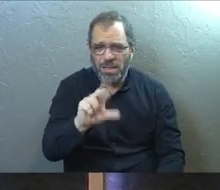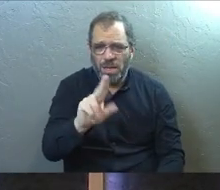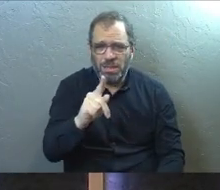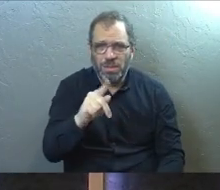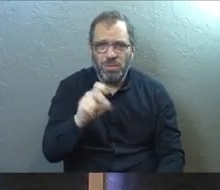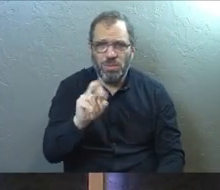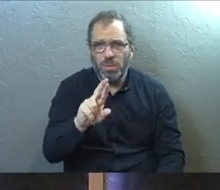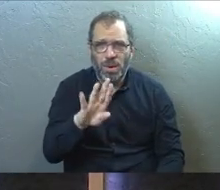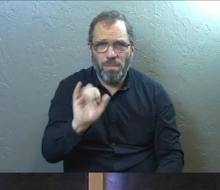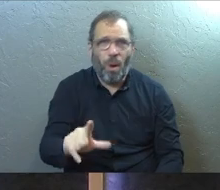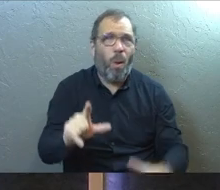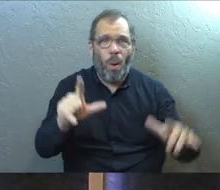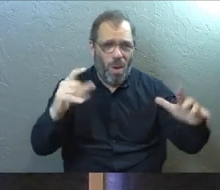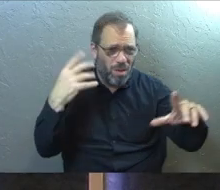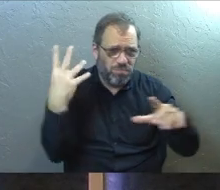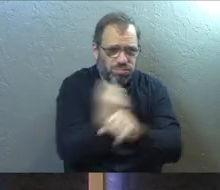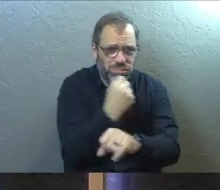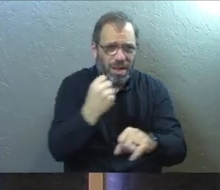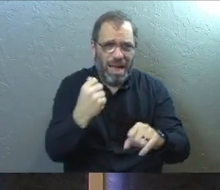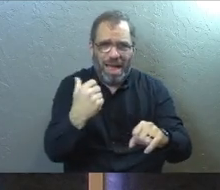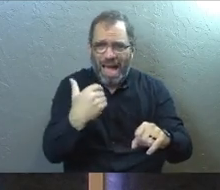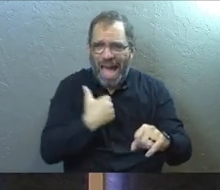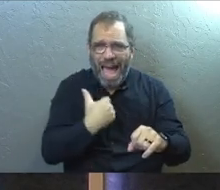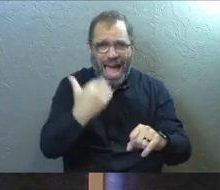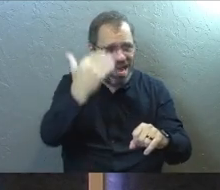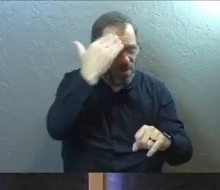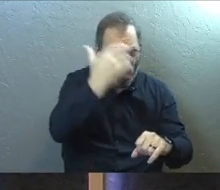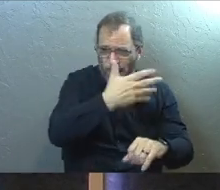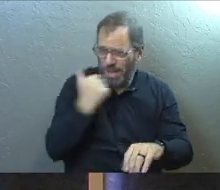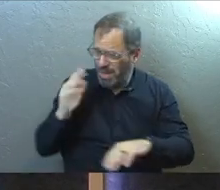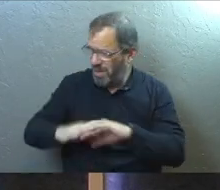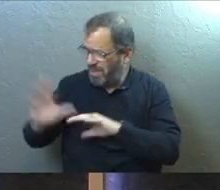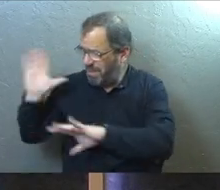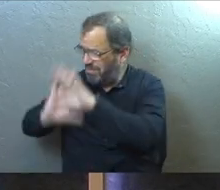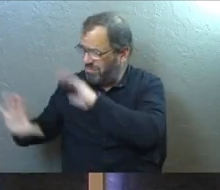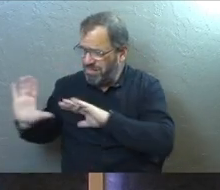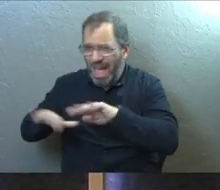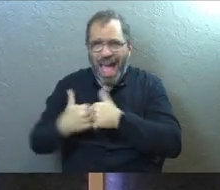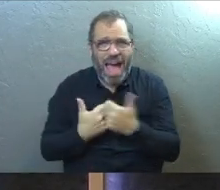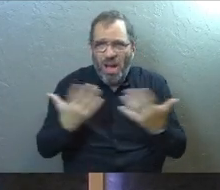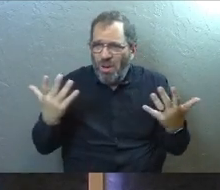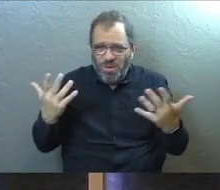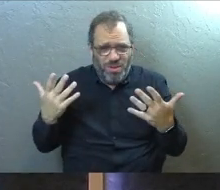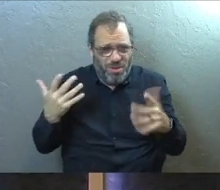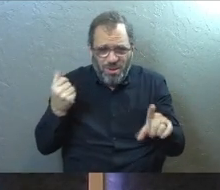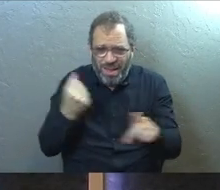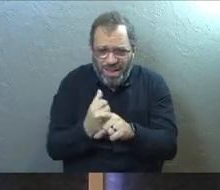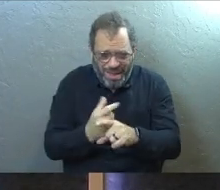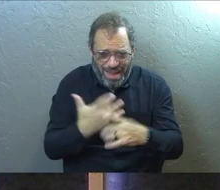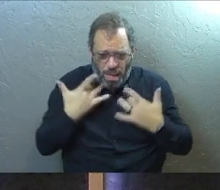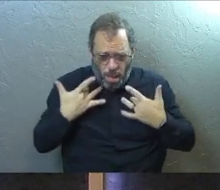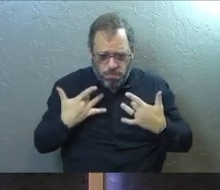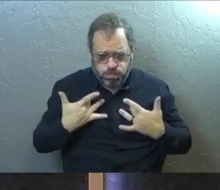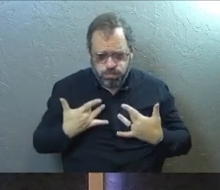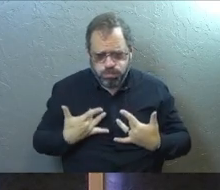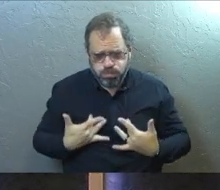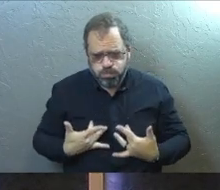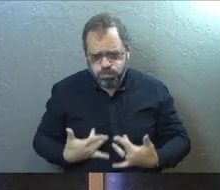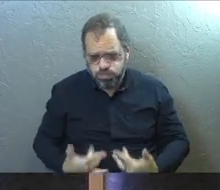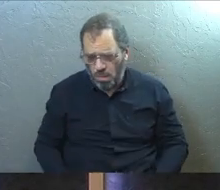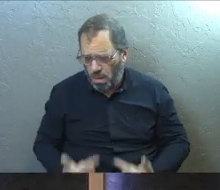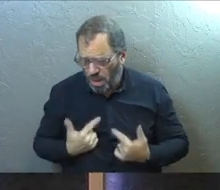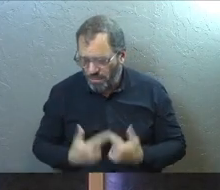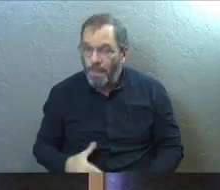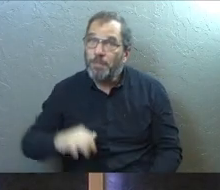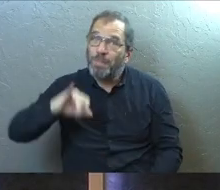won it. And you're like, I'm no better than any of my fathers who came before me. How do you get to that place where you say that about your